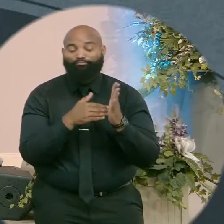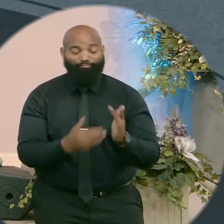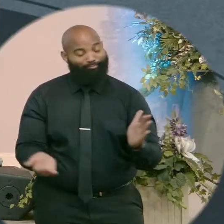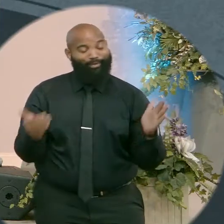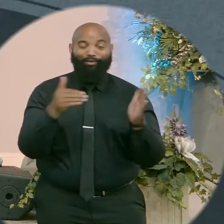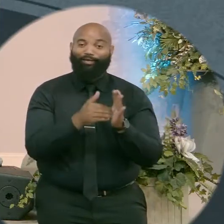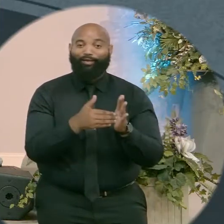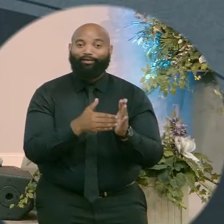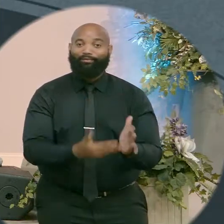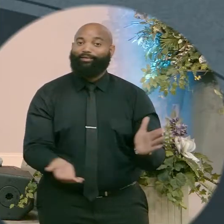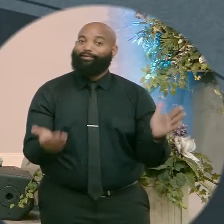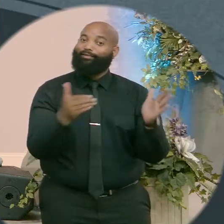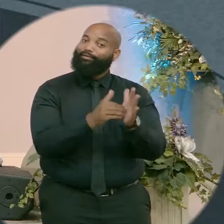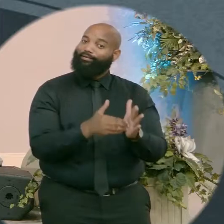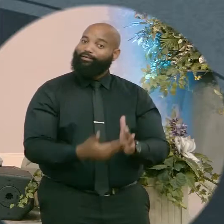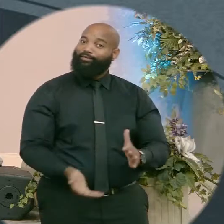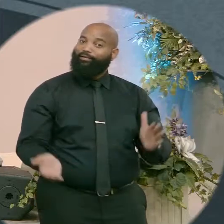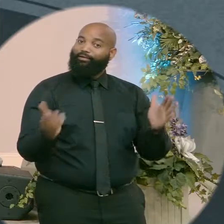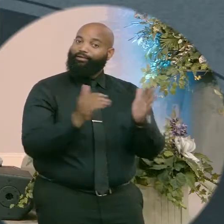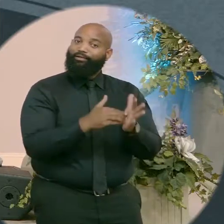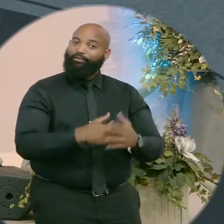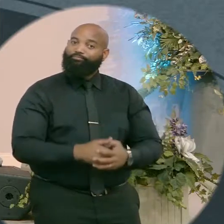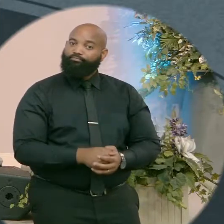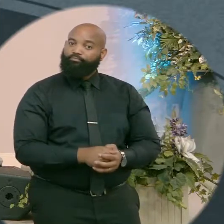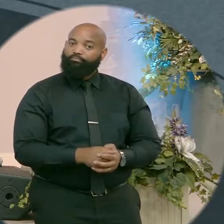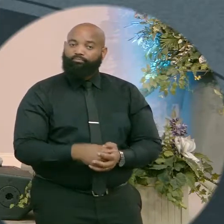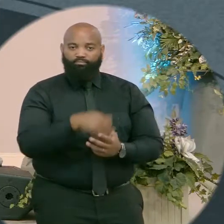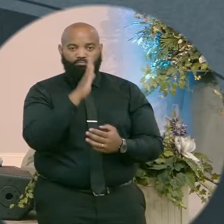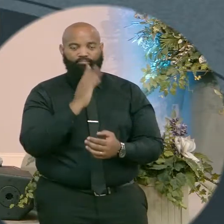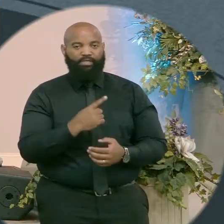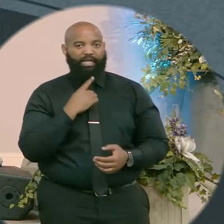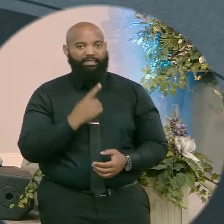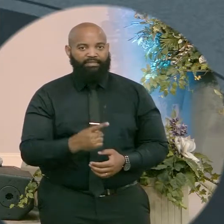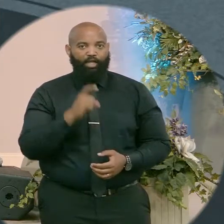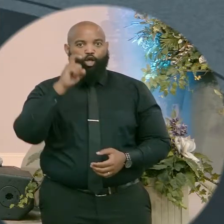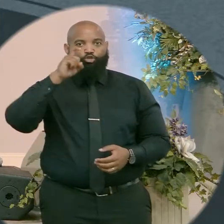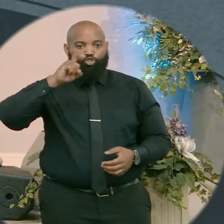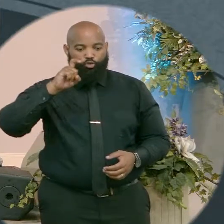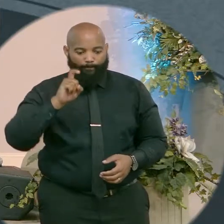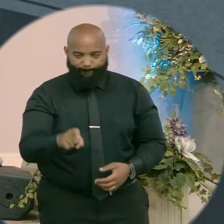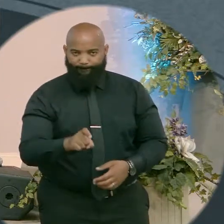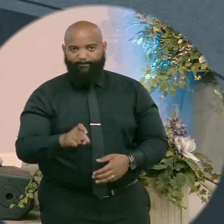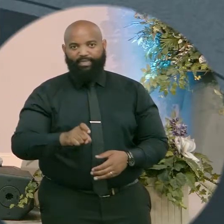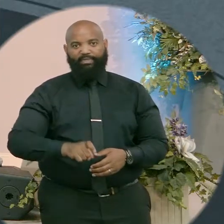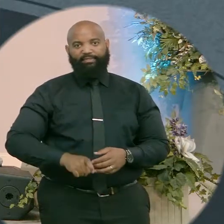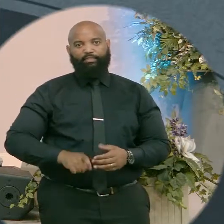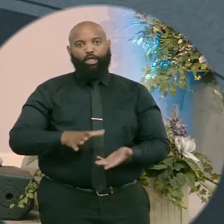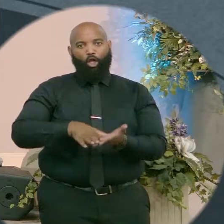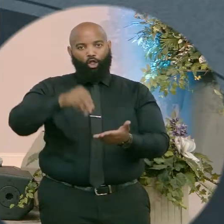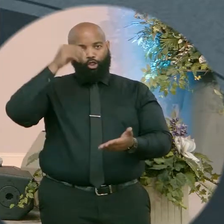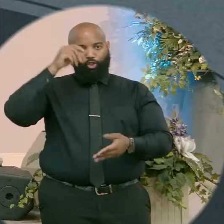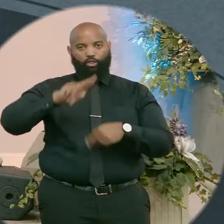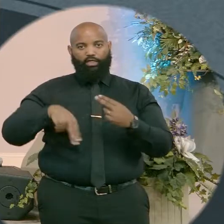I've seen kids get promoted with all E's on their report card and they think it's in their best interest that they go forward.